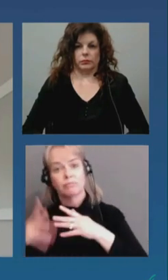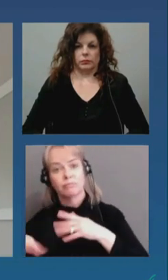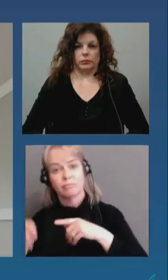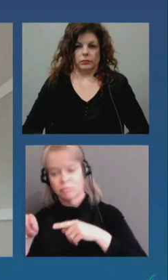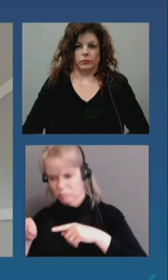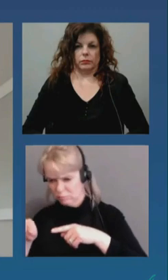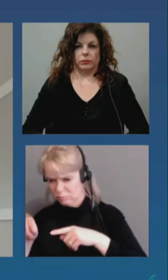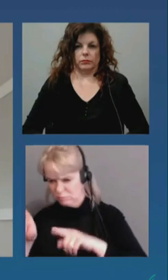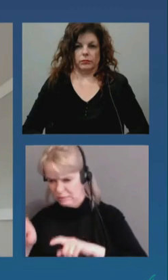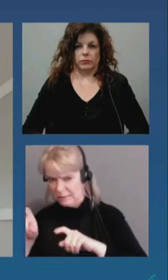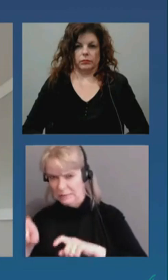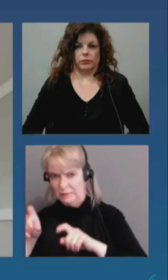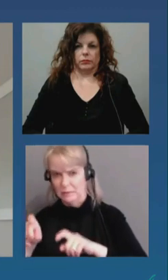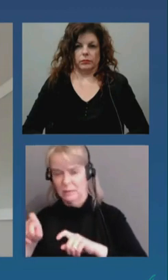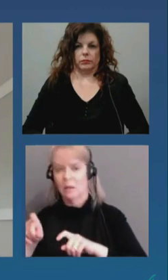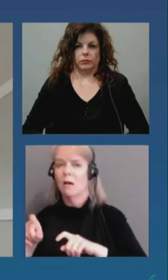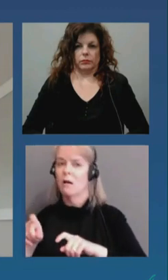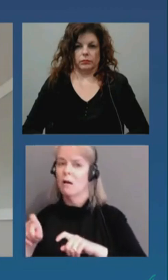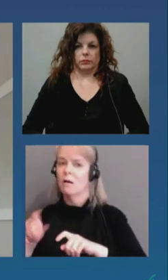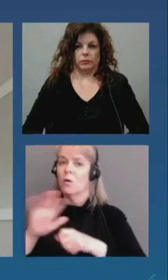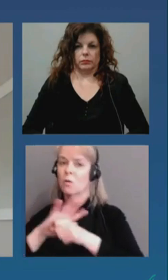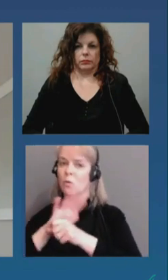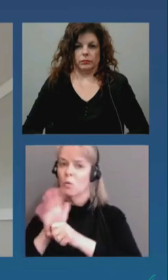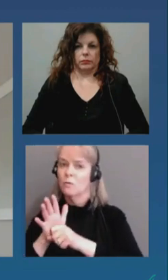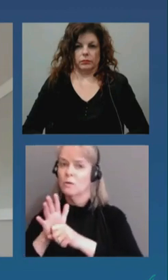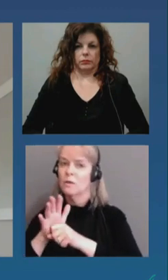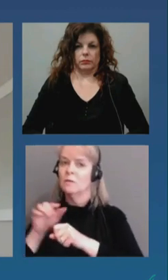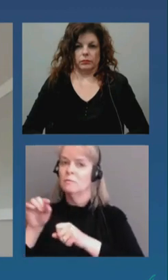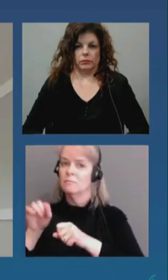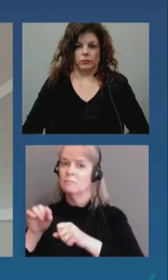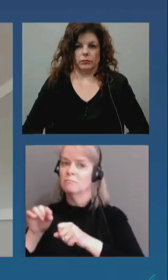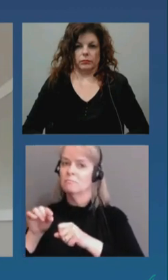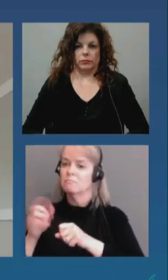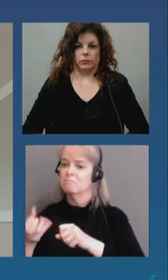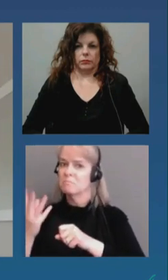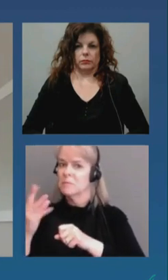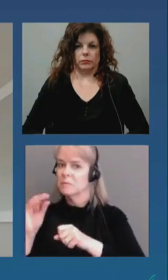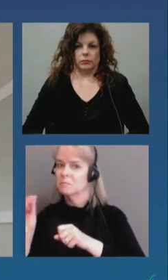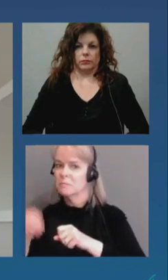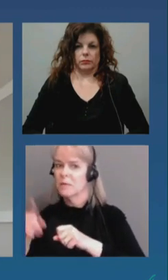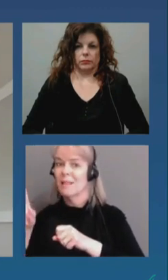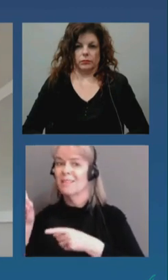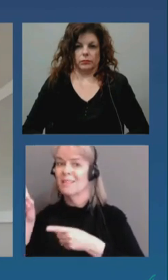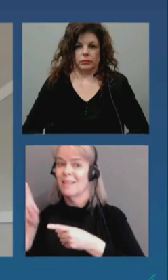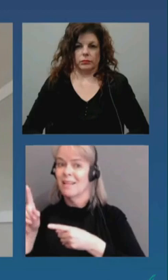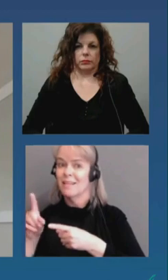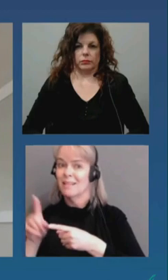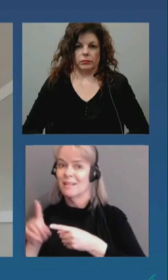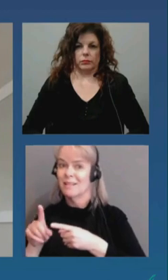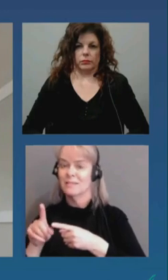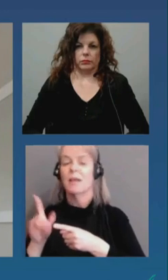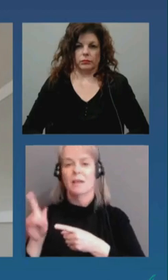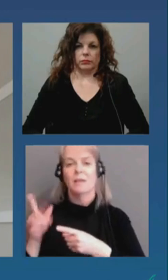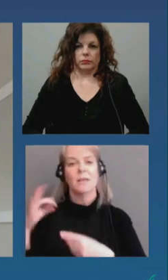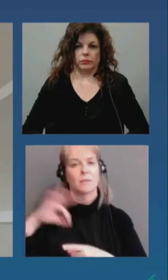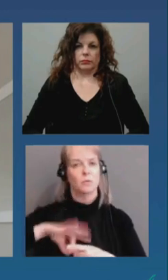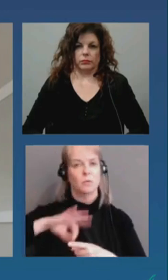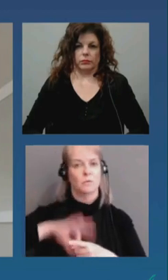covid in our community that's an early indicator that's useful it's been a less reliable indicator uh